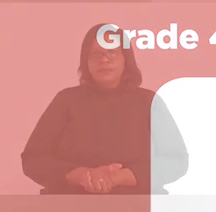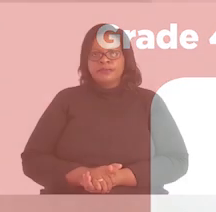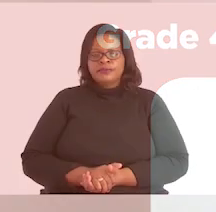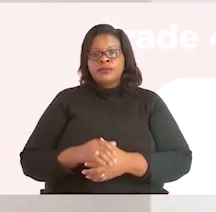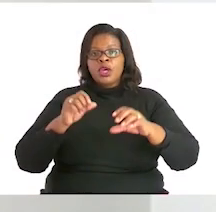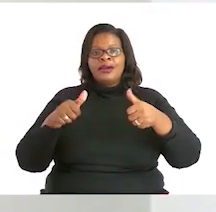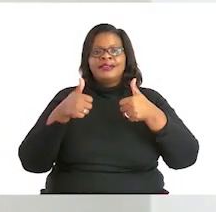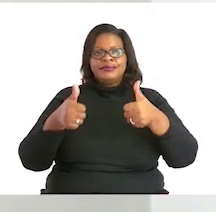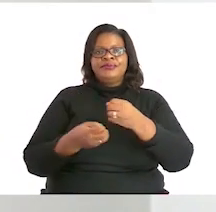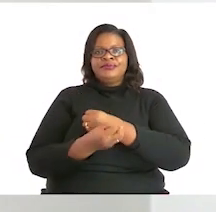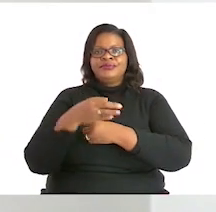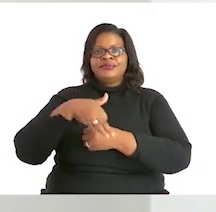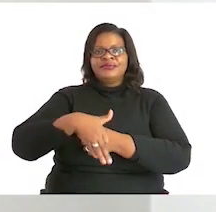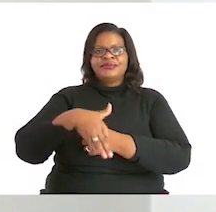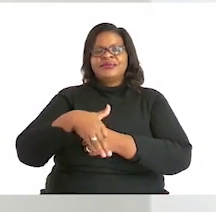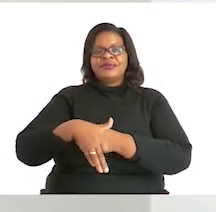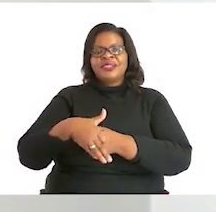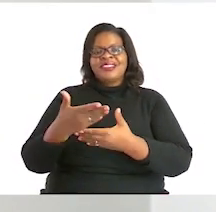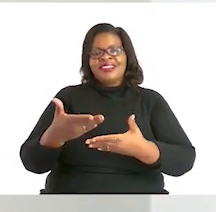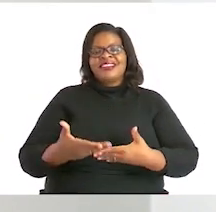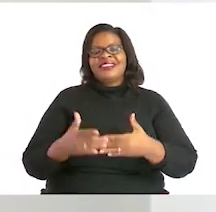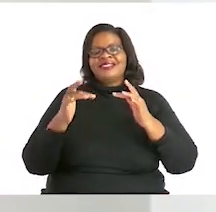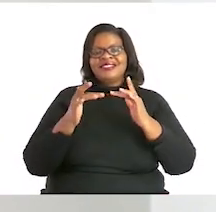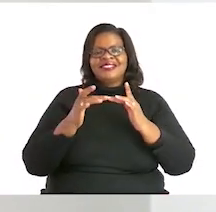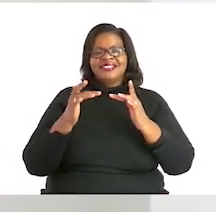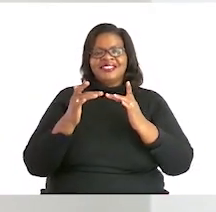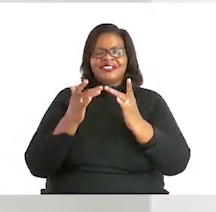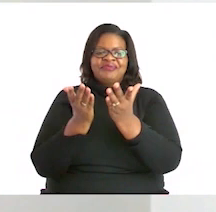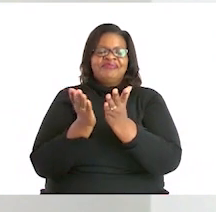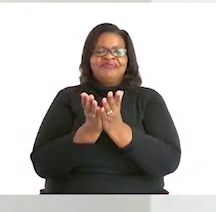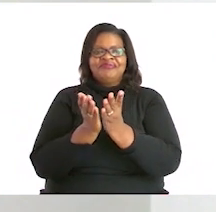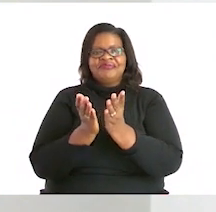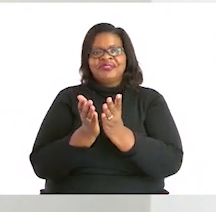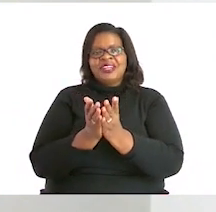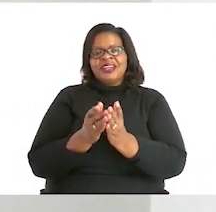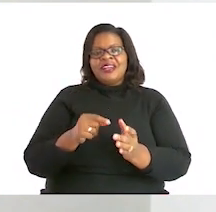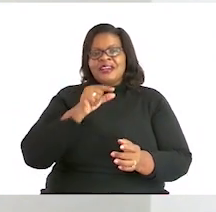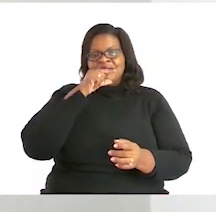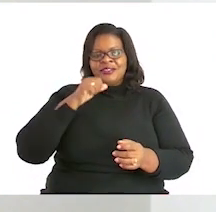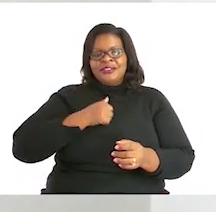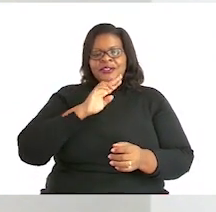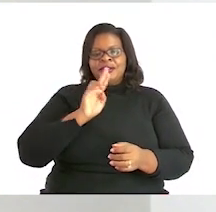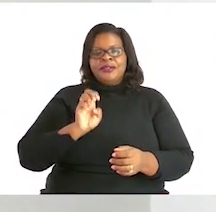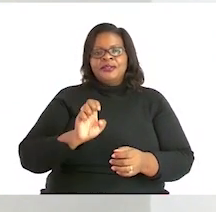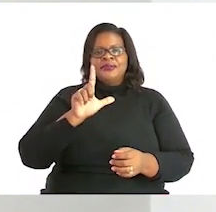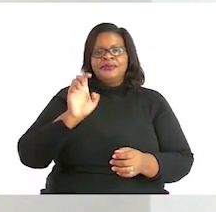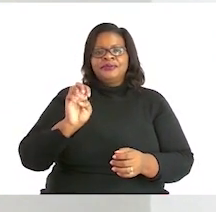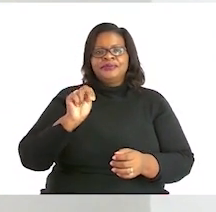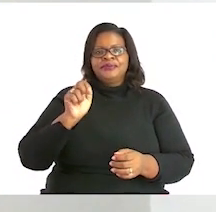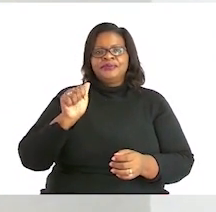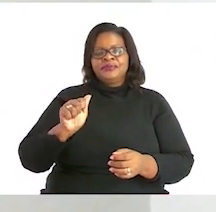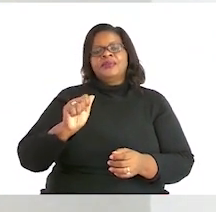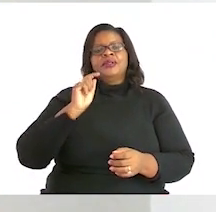Good morning, Namibia, and welcome to MyZone Online School. I'm Mr. Sean Diergaard, and we have a lovely friend with us today.